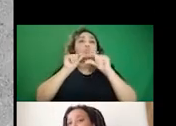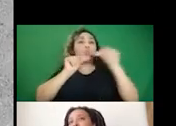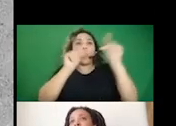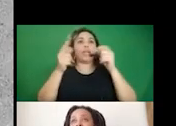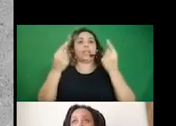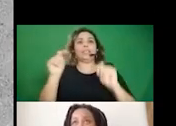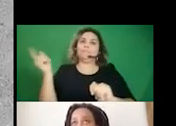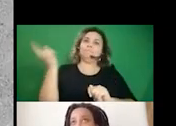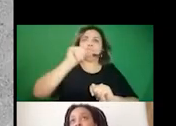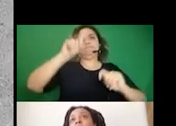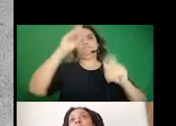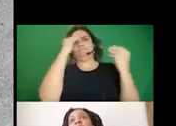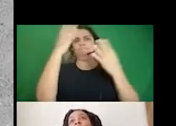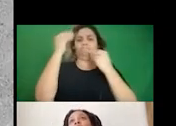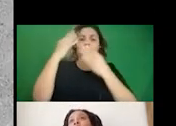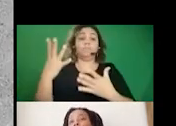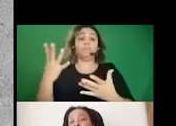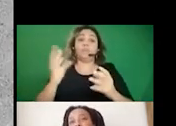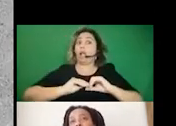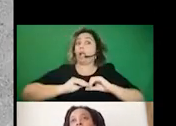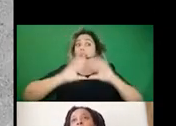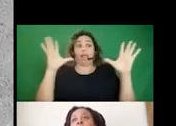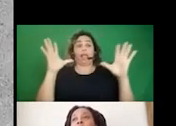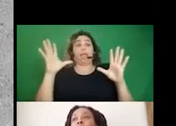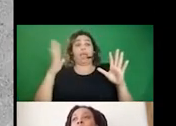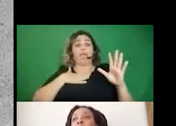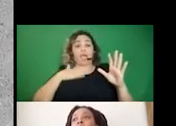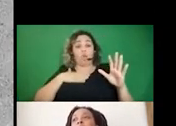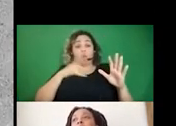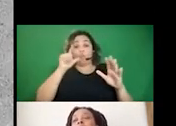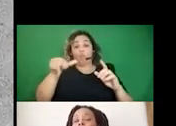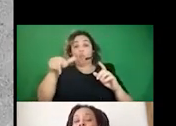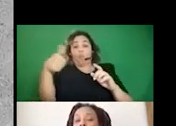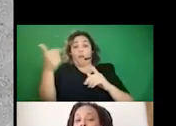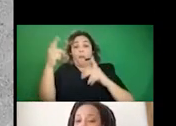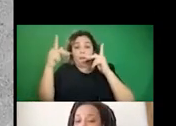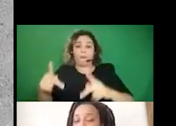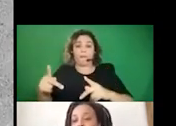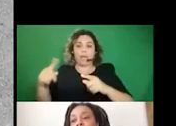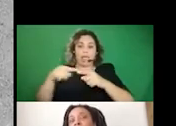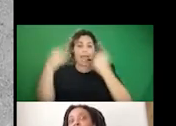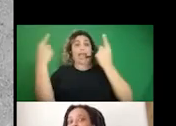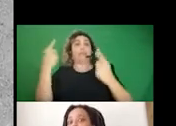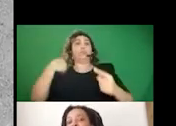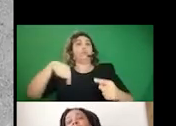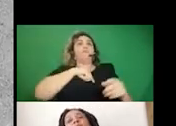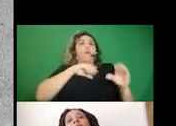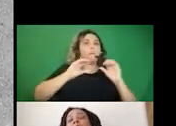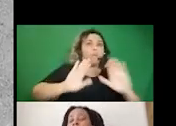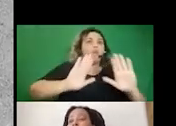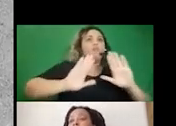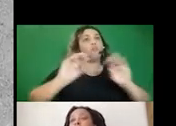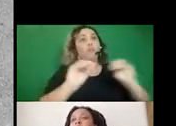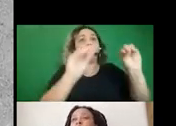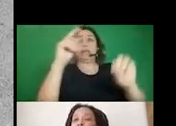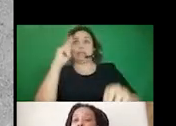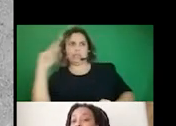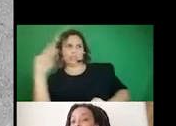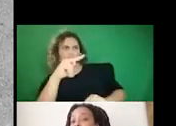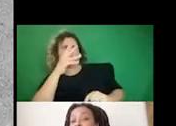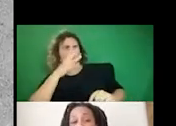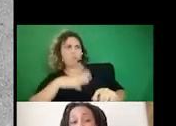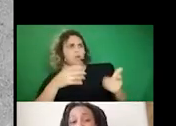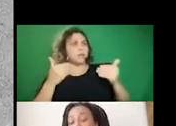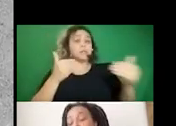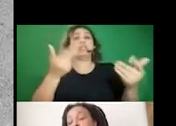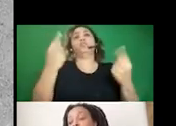obviously our opponents, the people who are enemies to our movements, see that and try